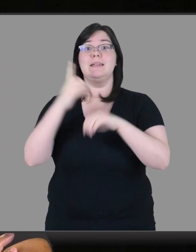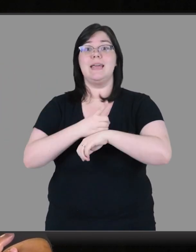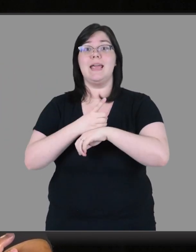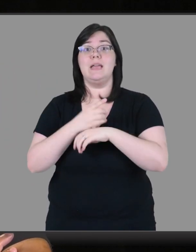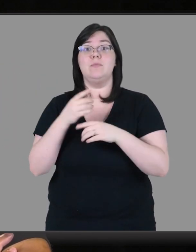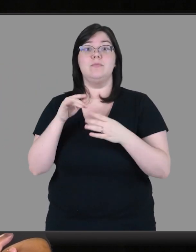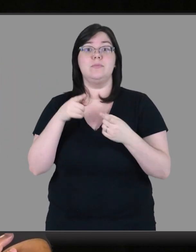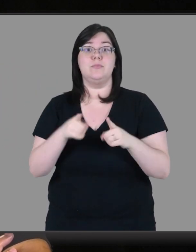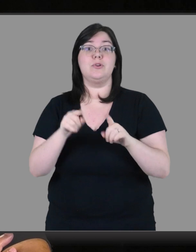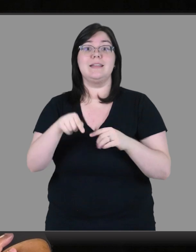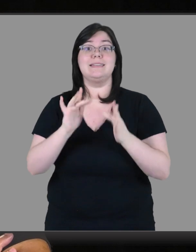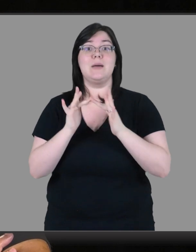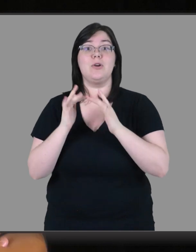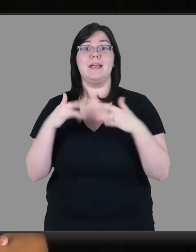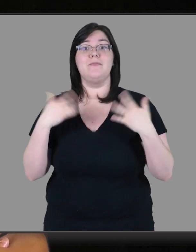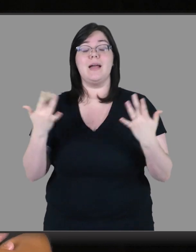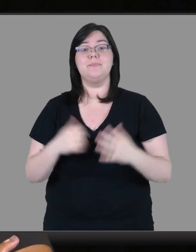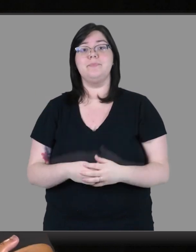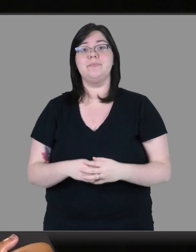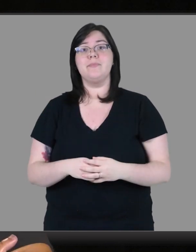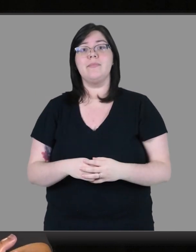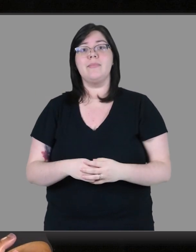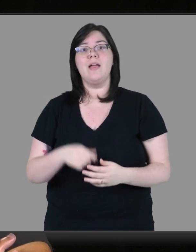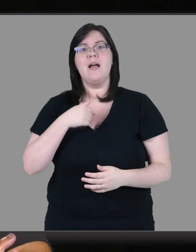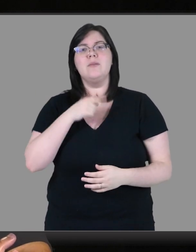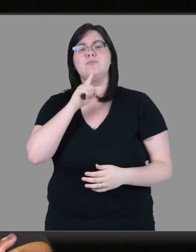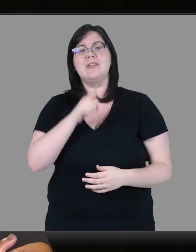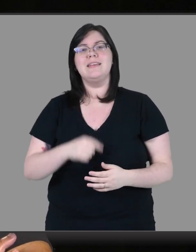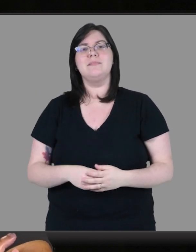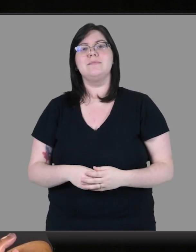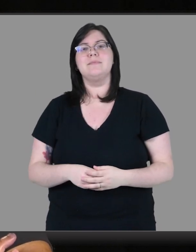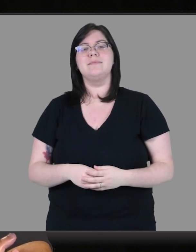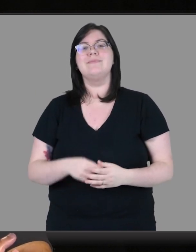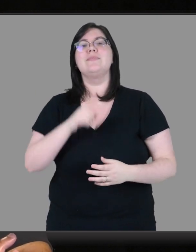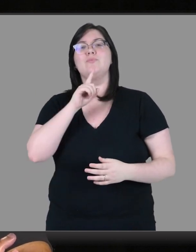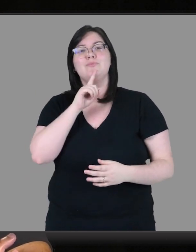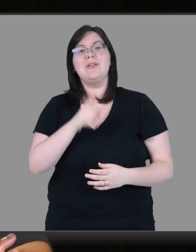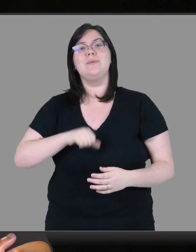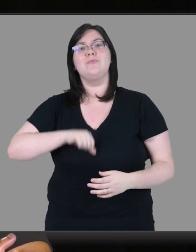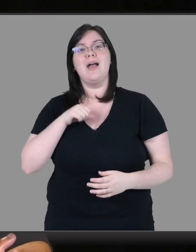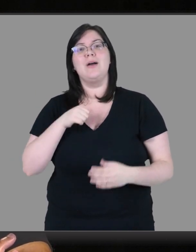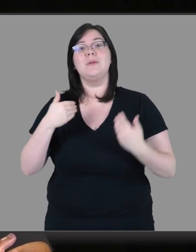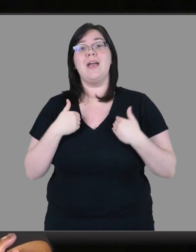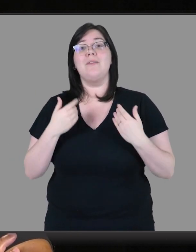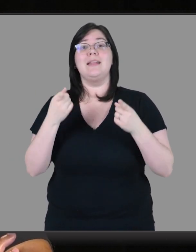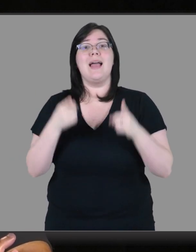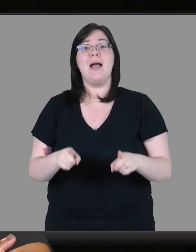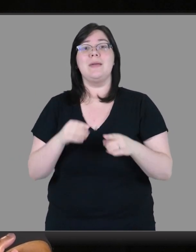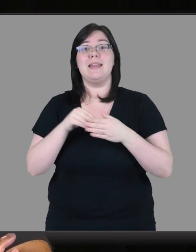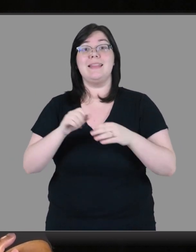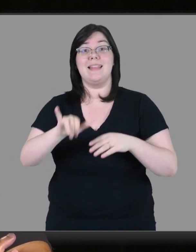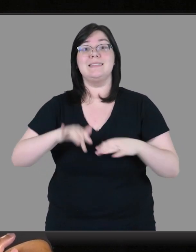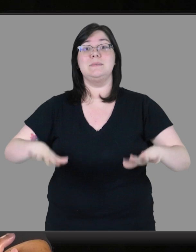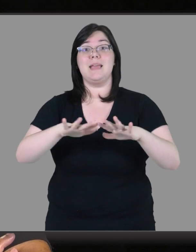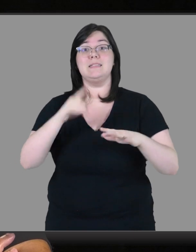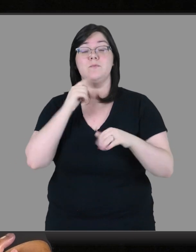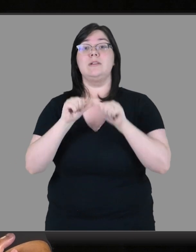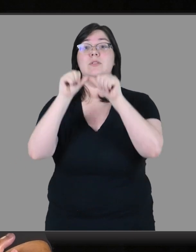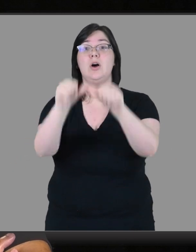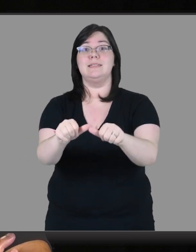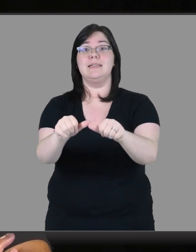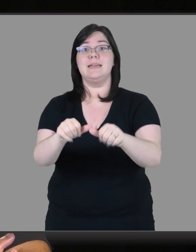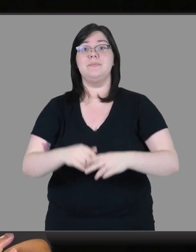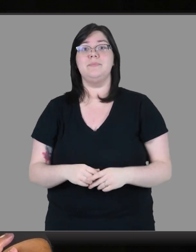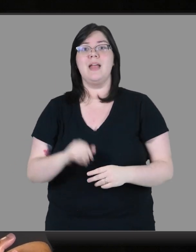issue of the day was and just networking events. It was really, really proud of having that happen in that